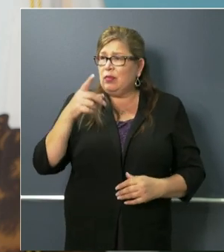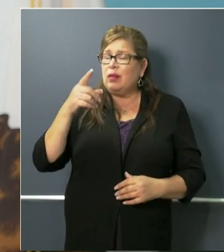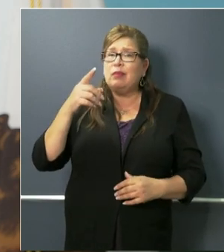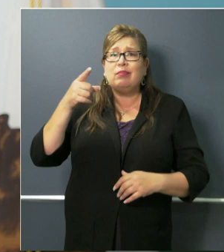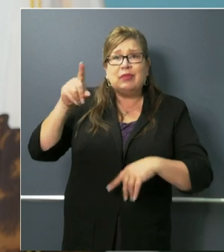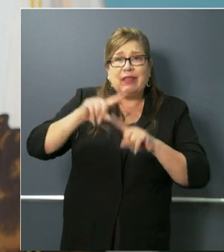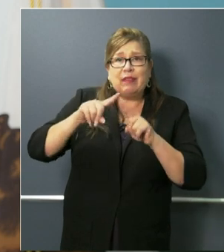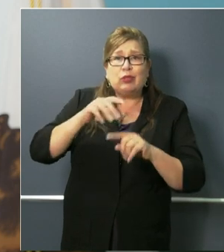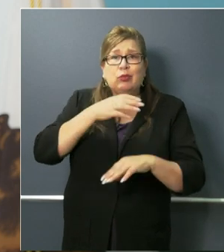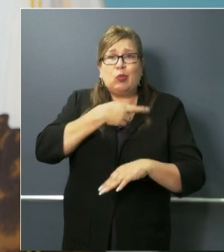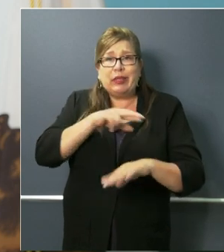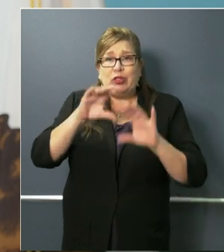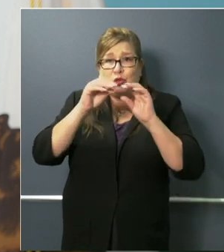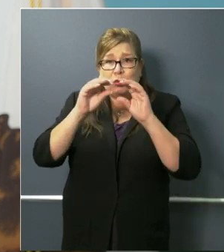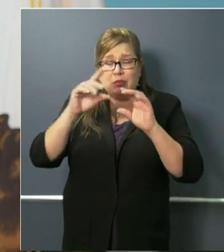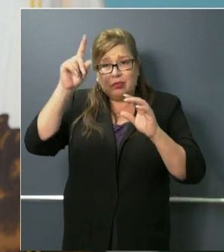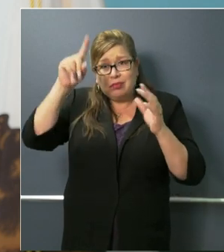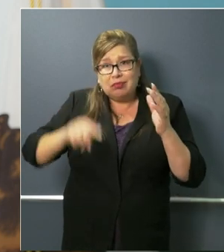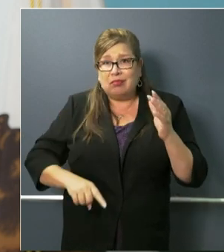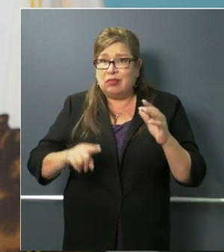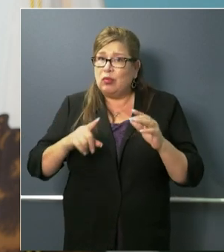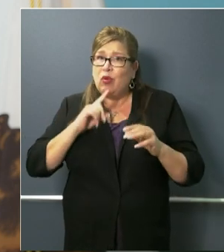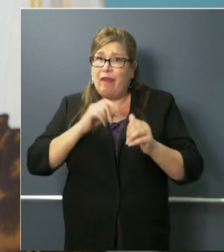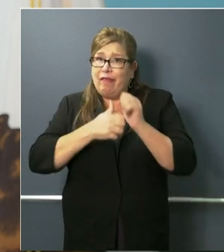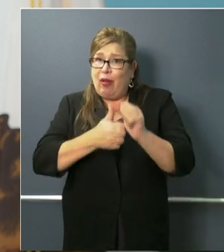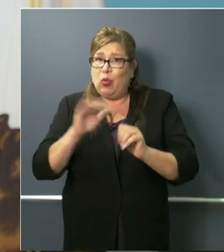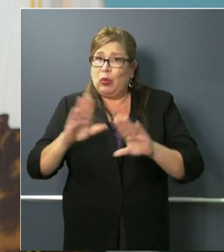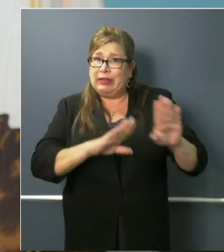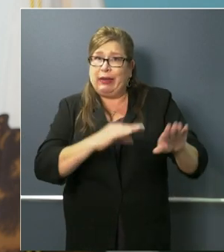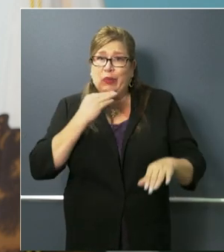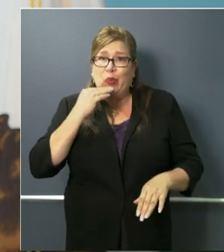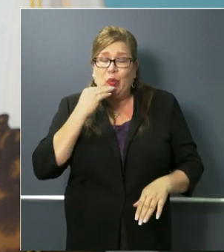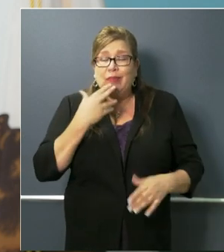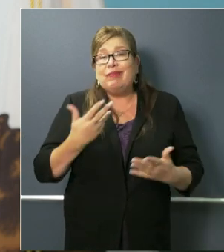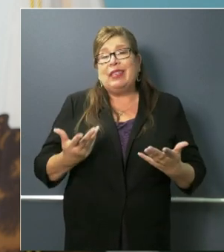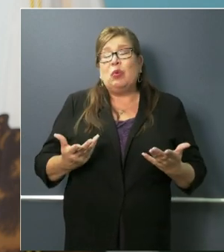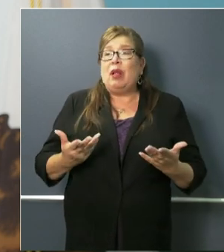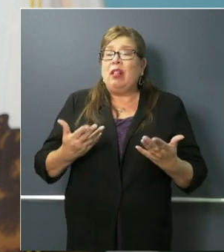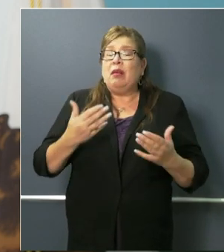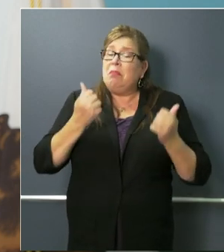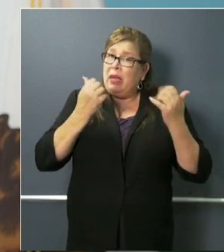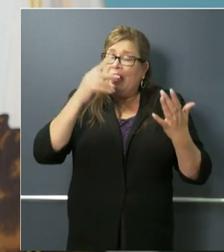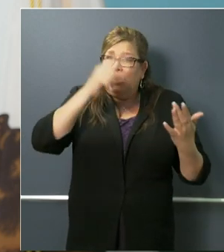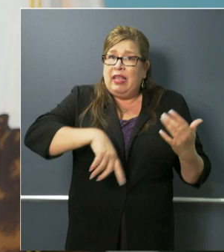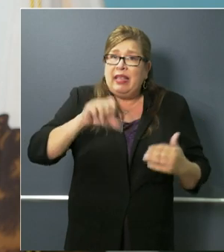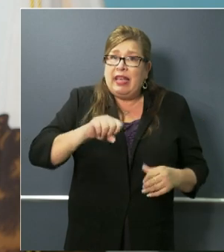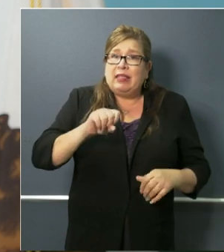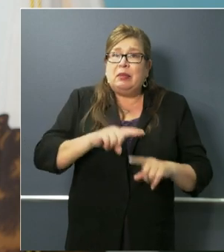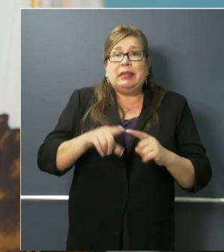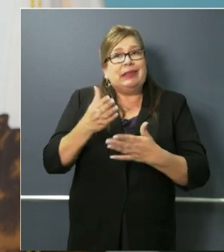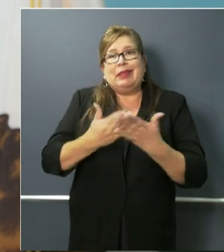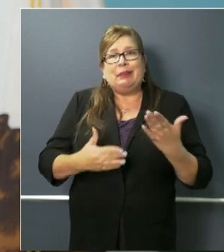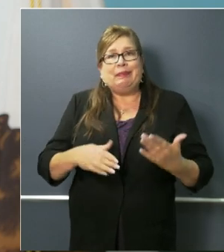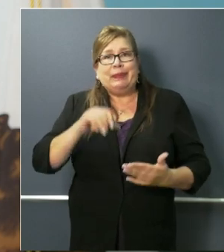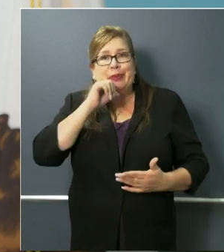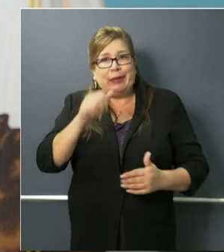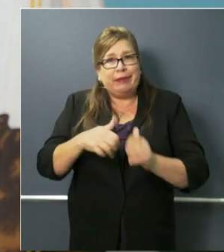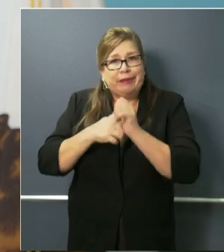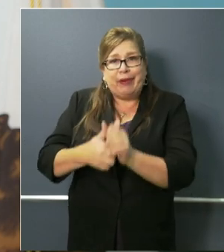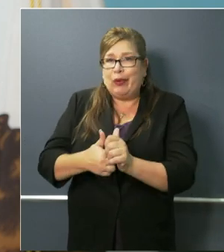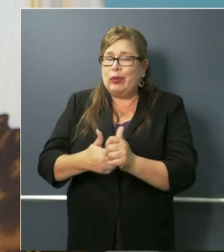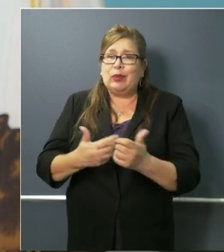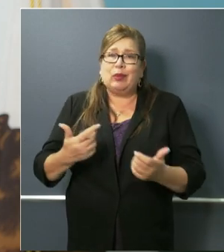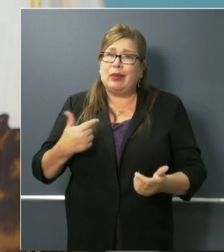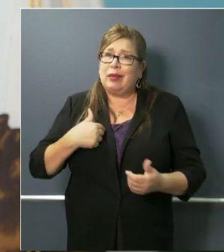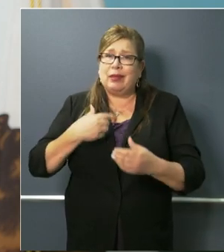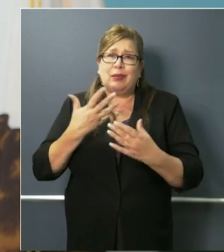circumstance no and the consequences of that are devastating i can't be more clear in my admonition